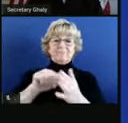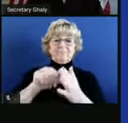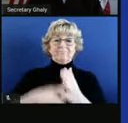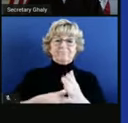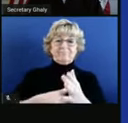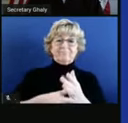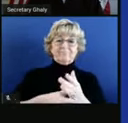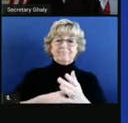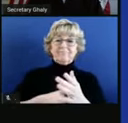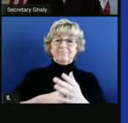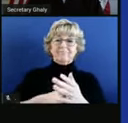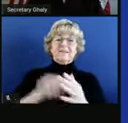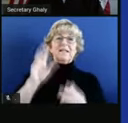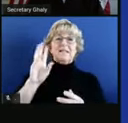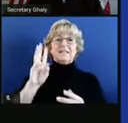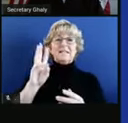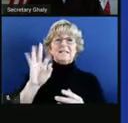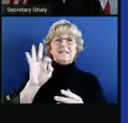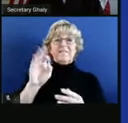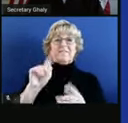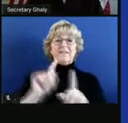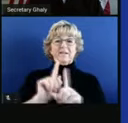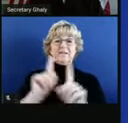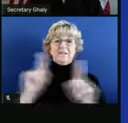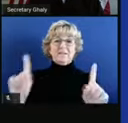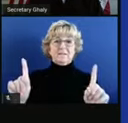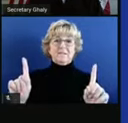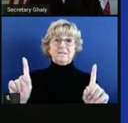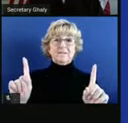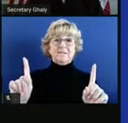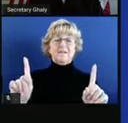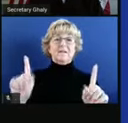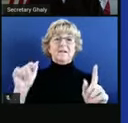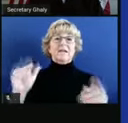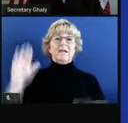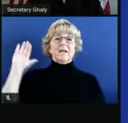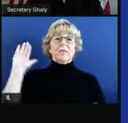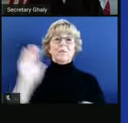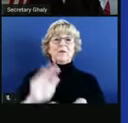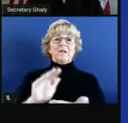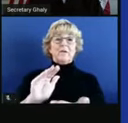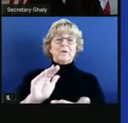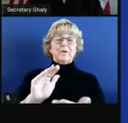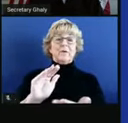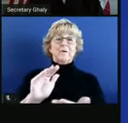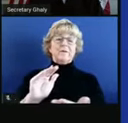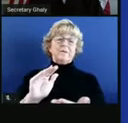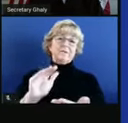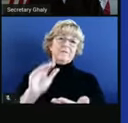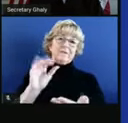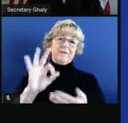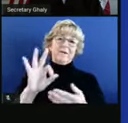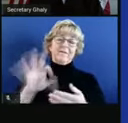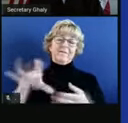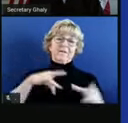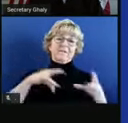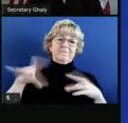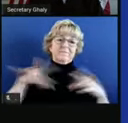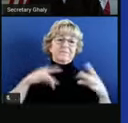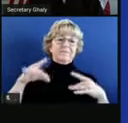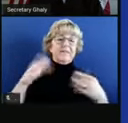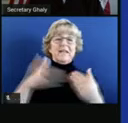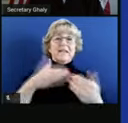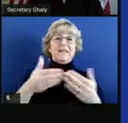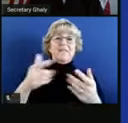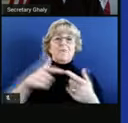keeping at least six feet of distance because that distance can reduce the likelihood of getting infected even when you're